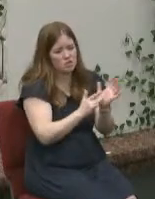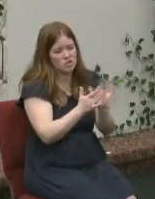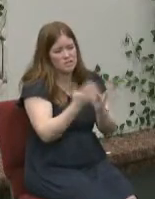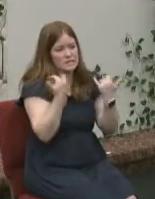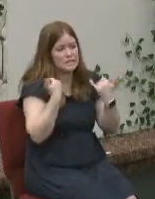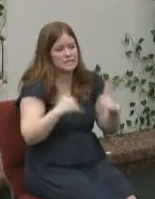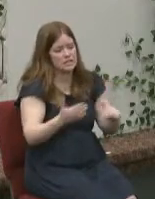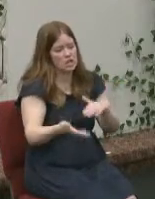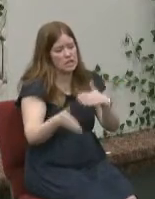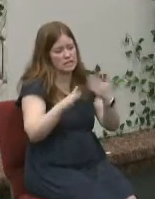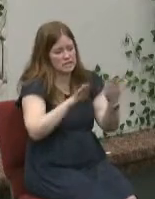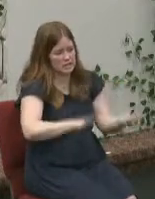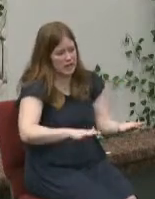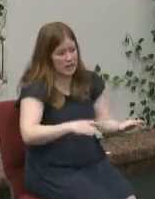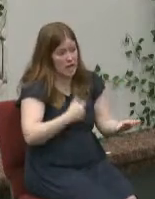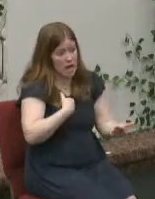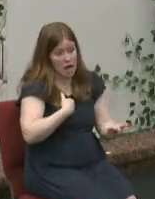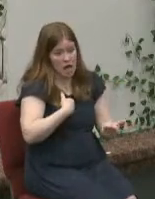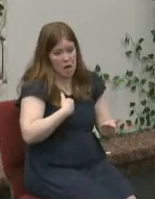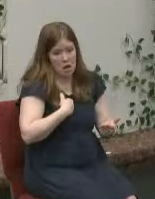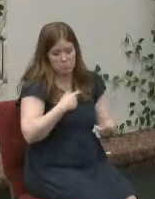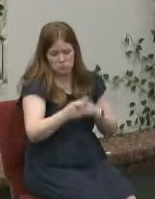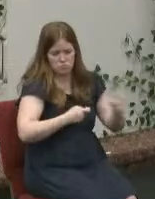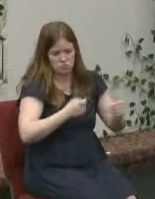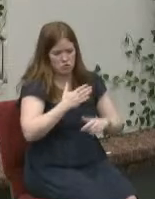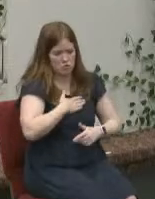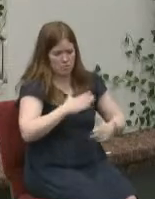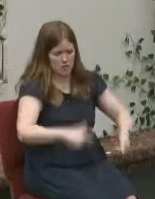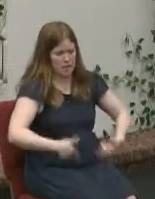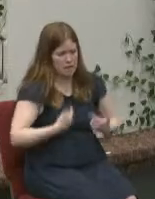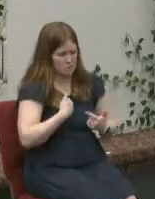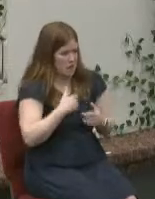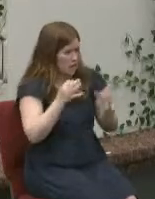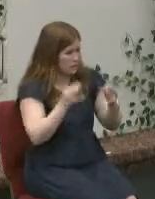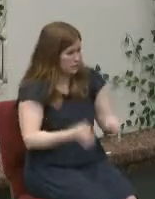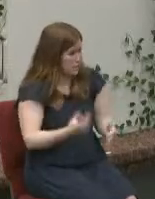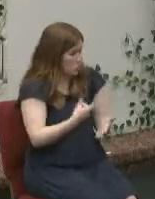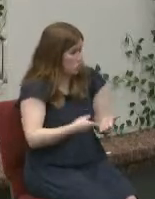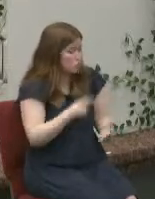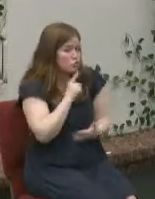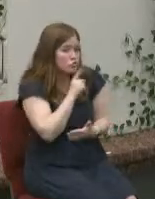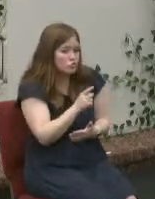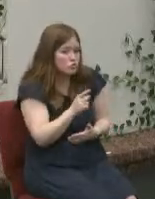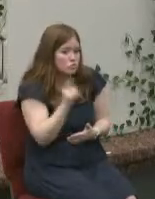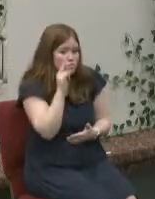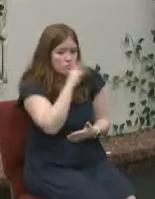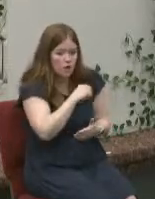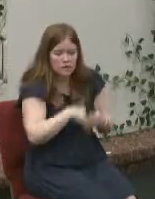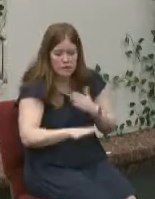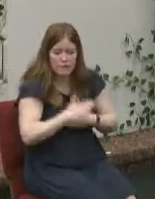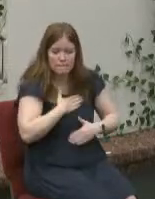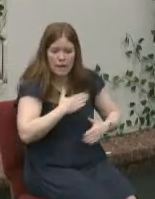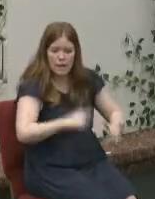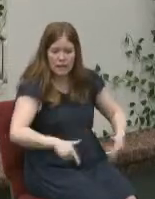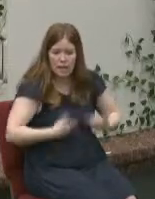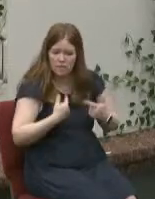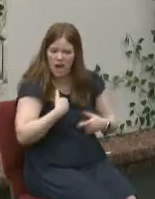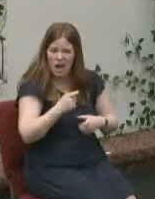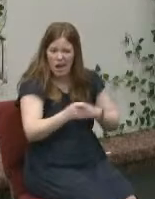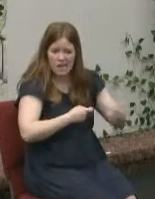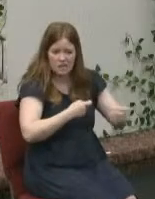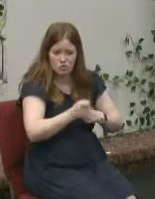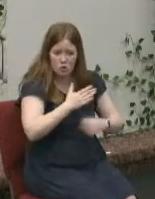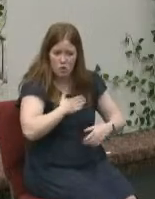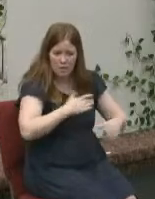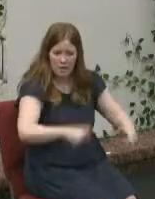see i can call the shots if he's dead i can decide what is true and false in my life i can control my life quakes i